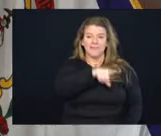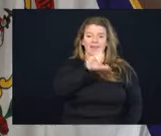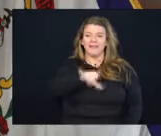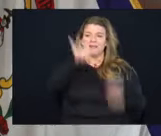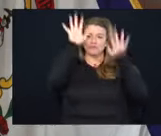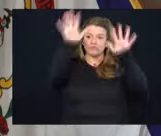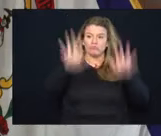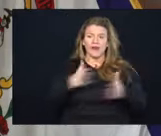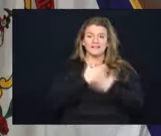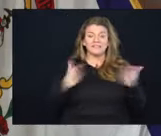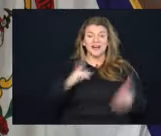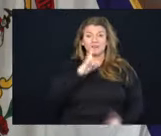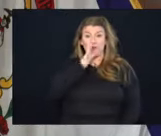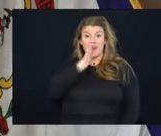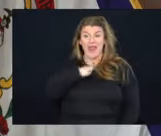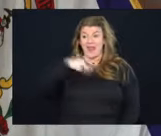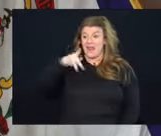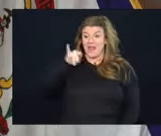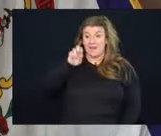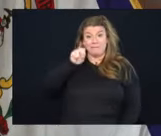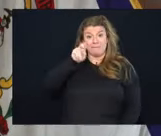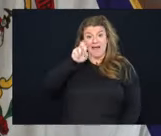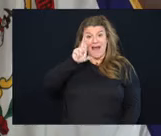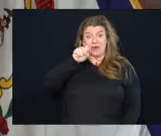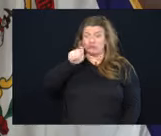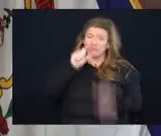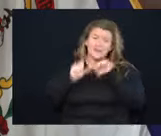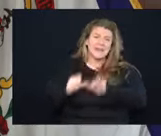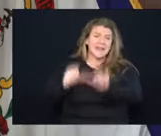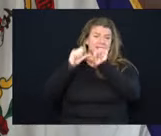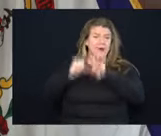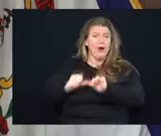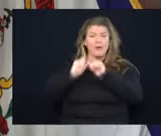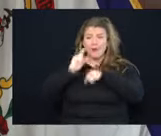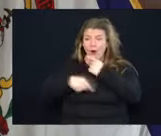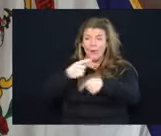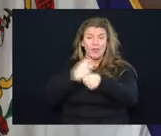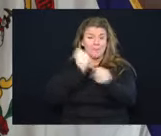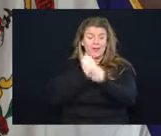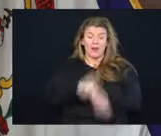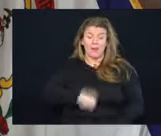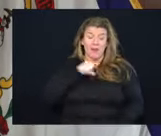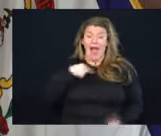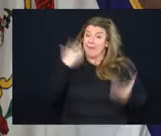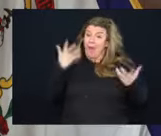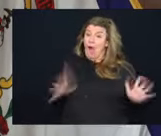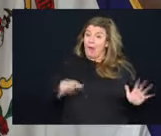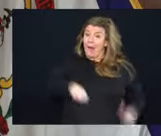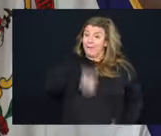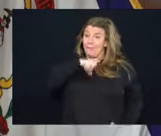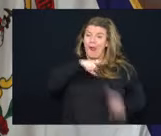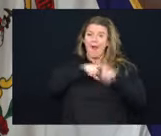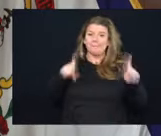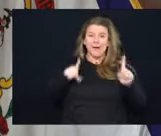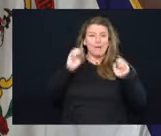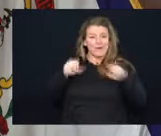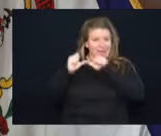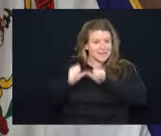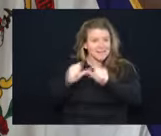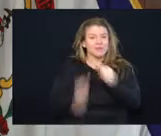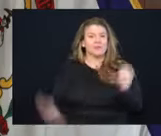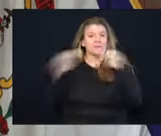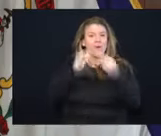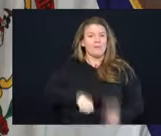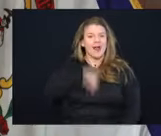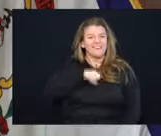So, Lady Pioneers, you just keep doing it and make us proud. You already made us really proud, but even make us prouder. Thank you so